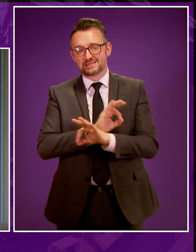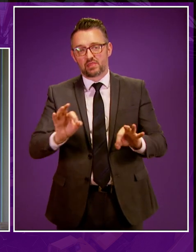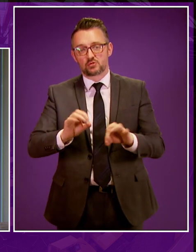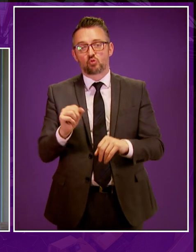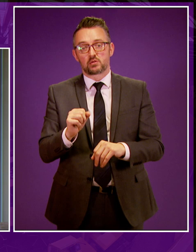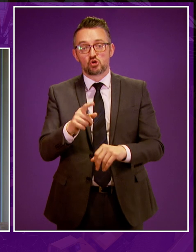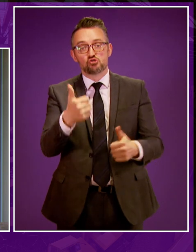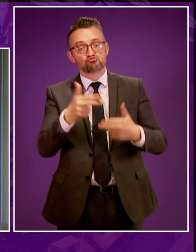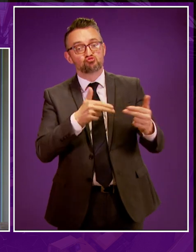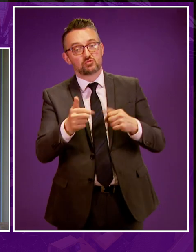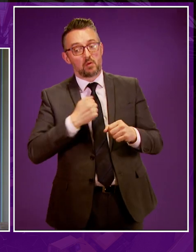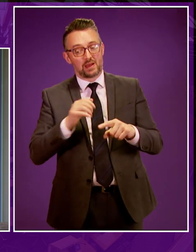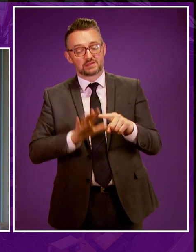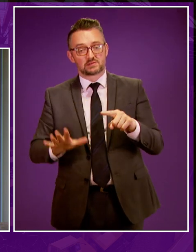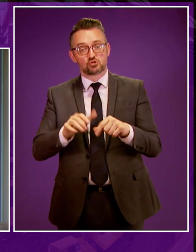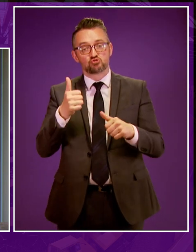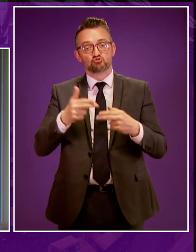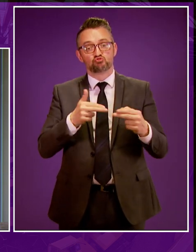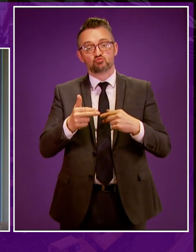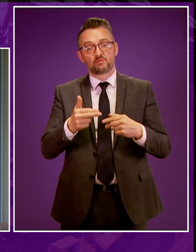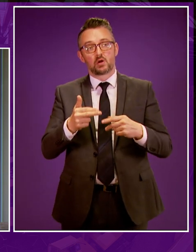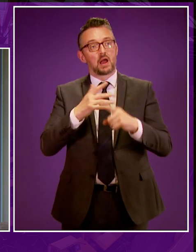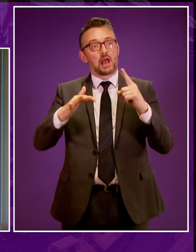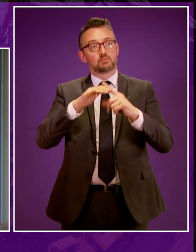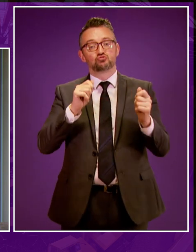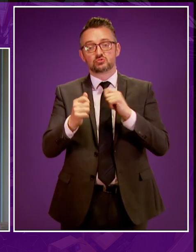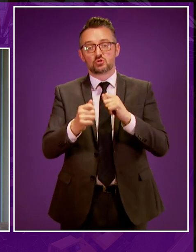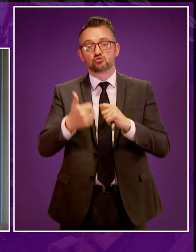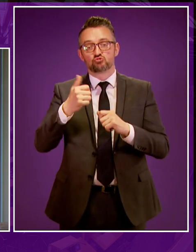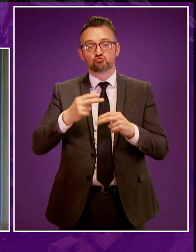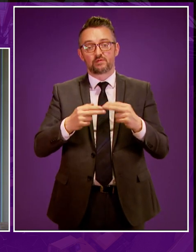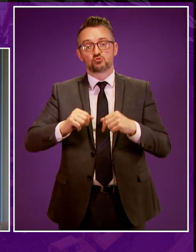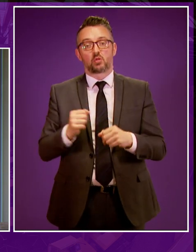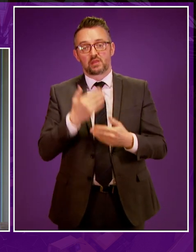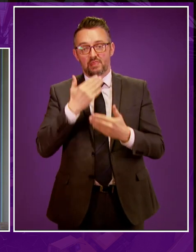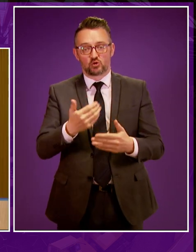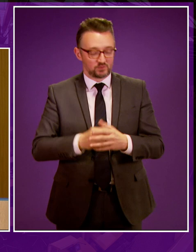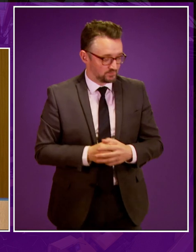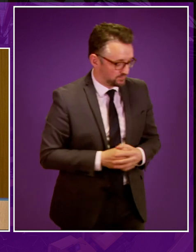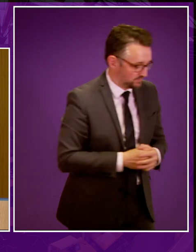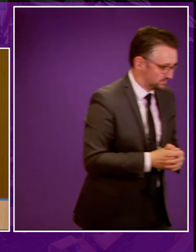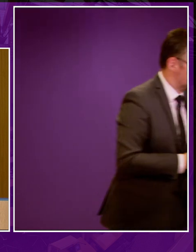Scotland. That is good news for my constituents, good news with regard to climate change and good news for Scotland. Thank you.